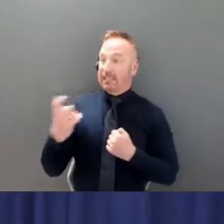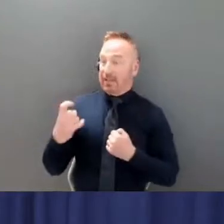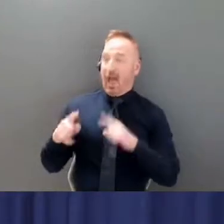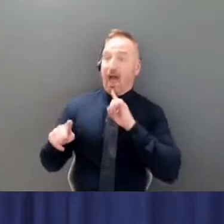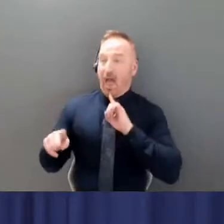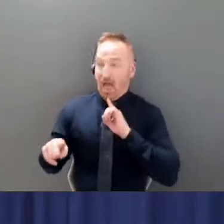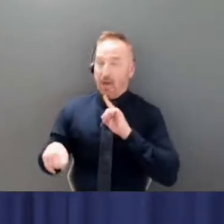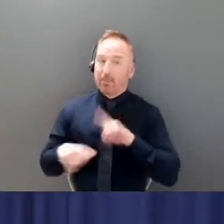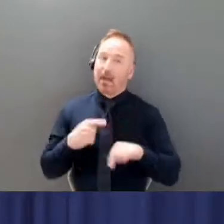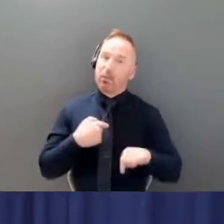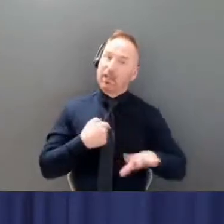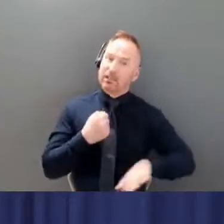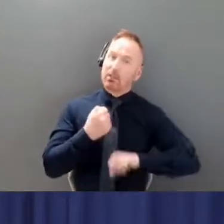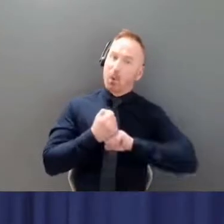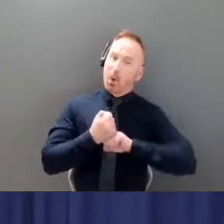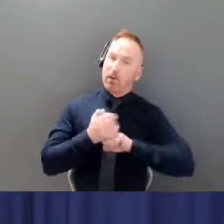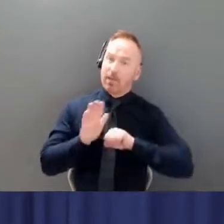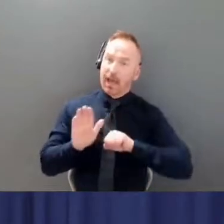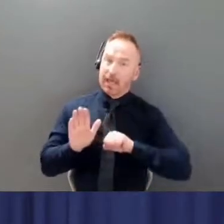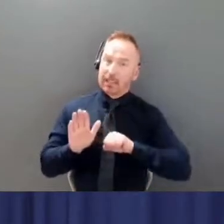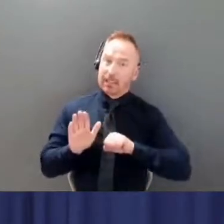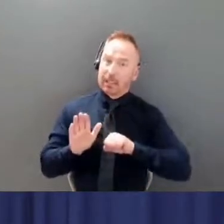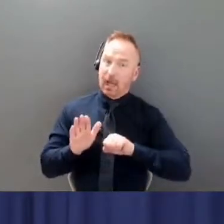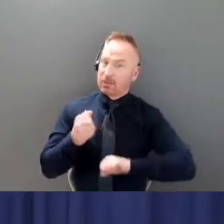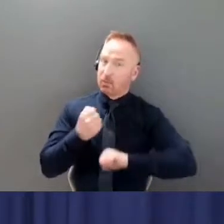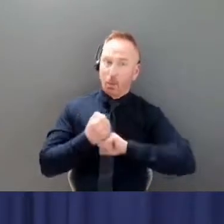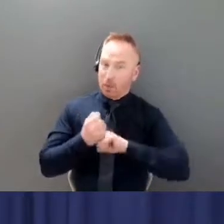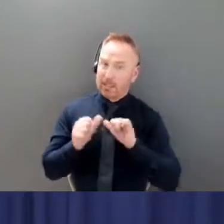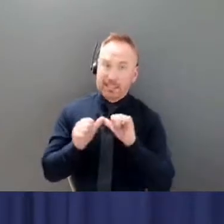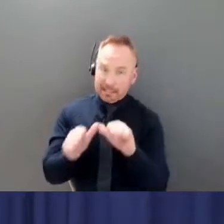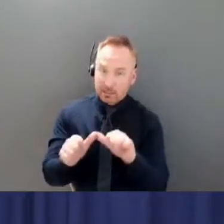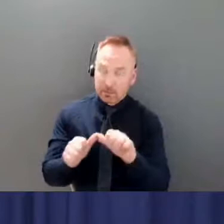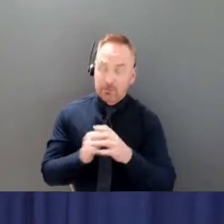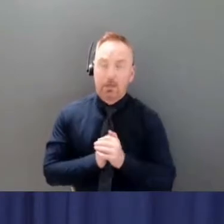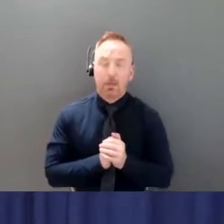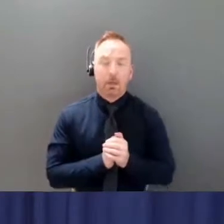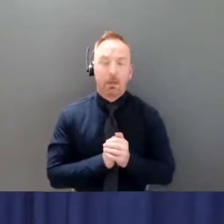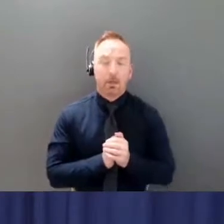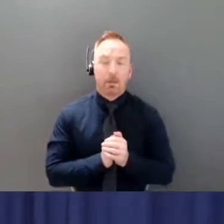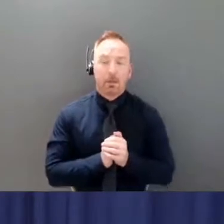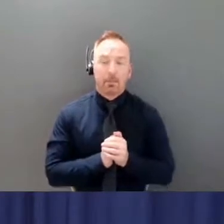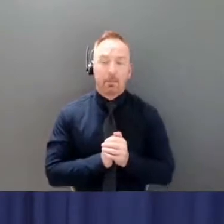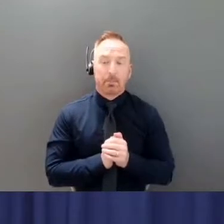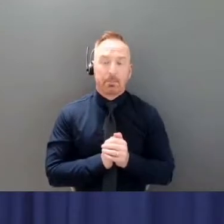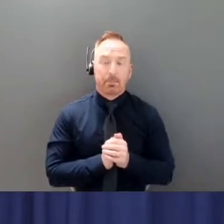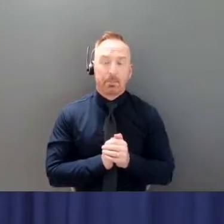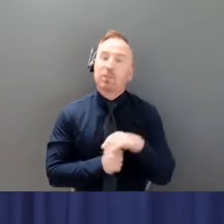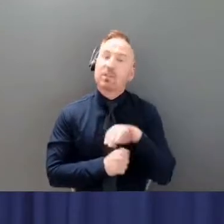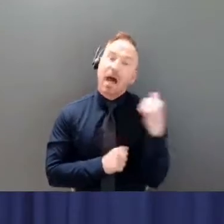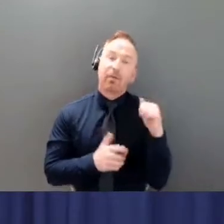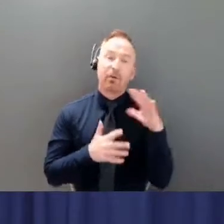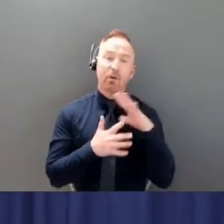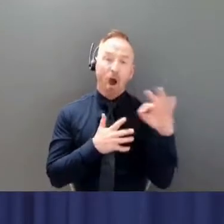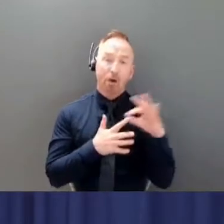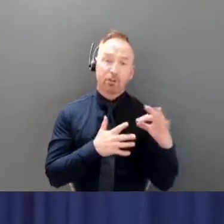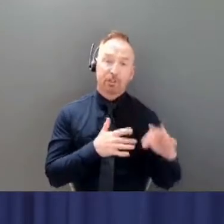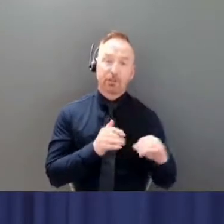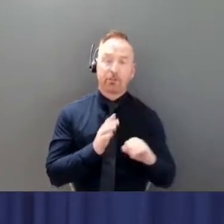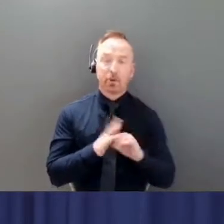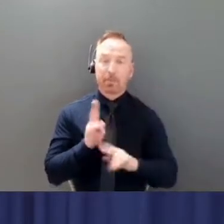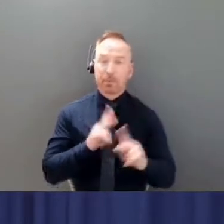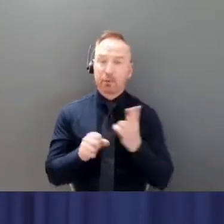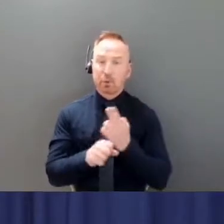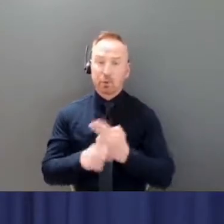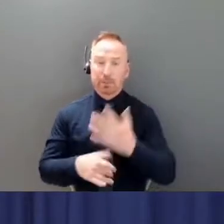uh certainly uh our support continues uh there are other ways for individuals to use sick leave or to use